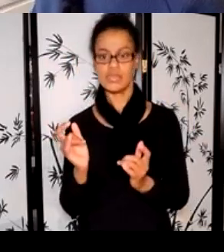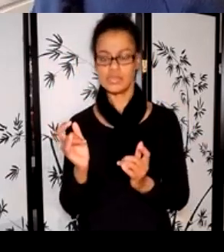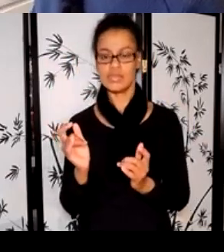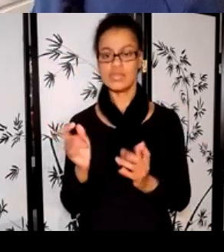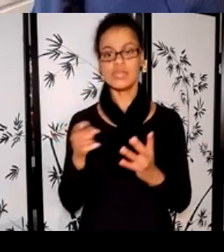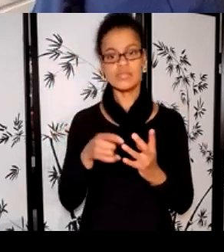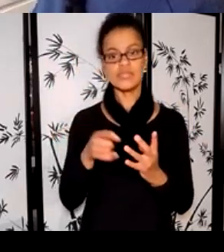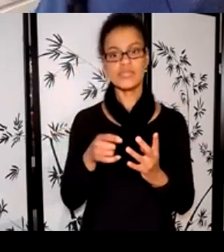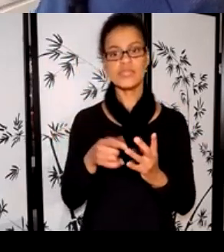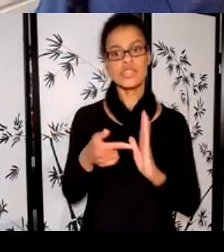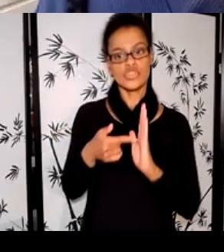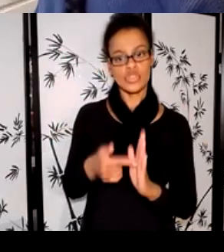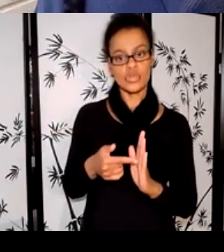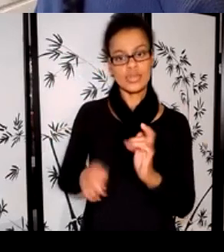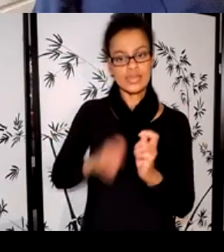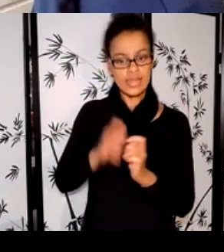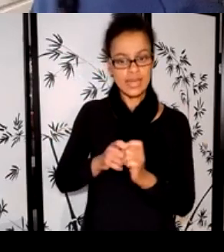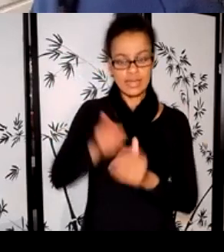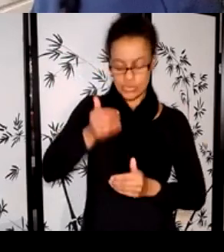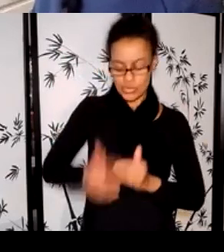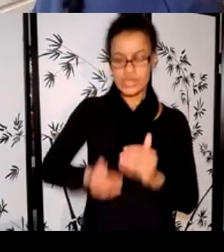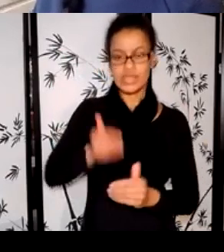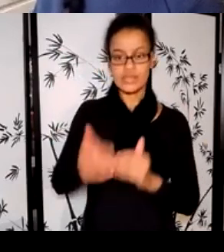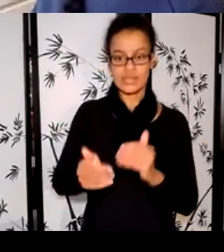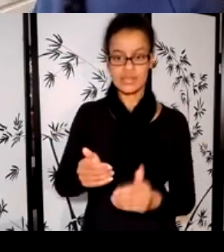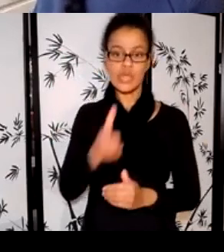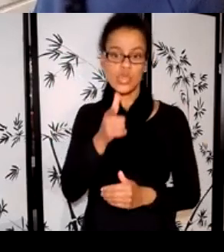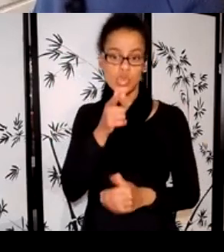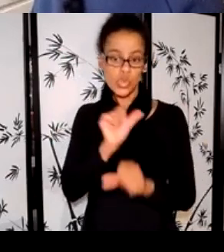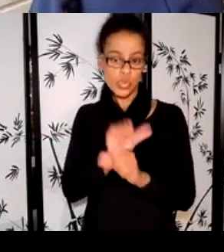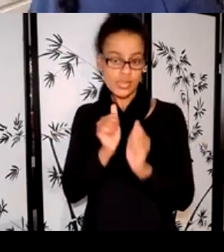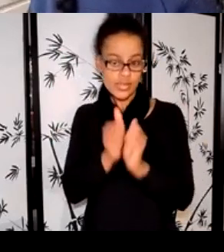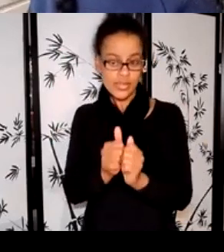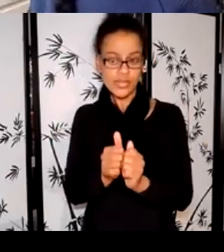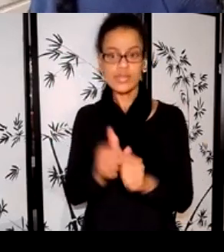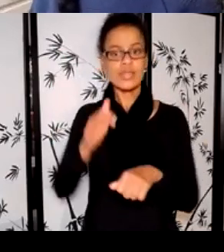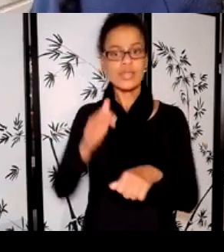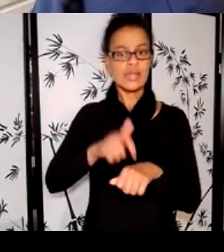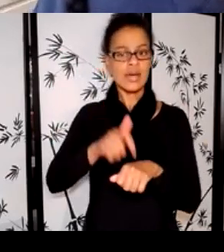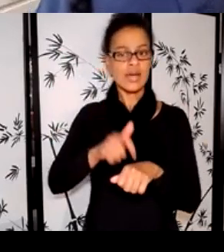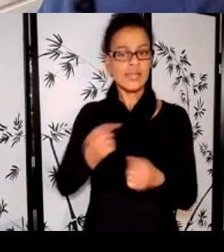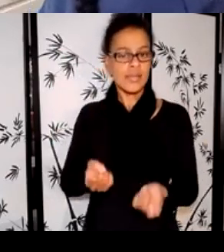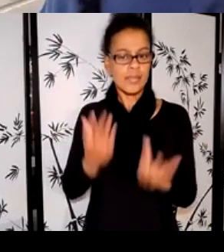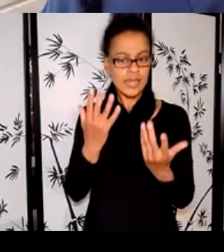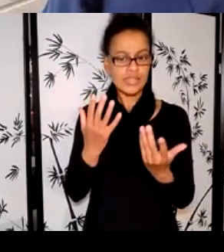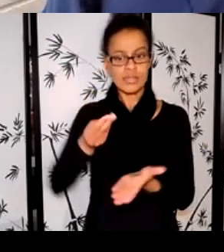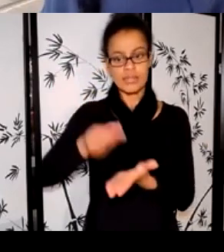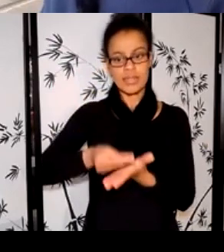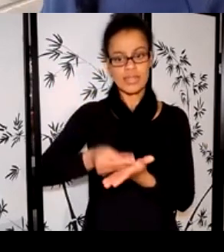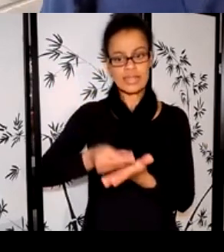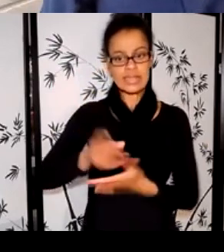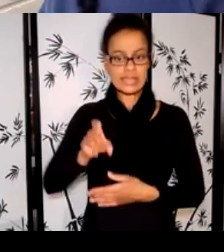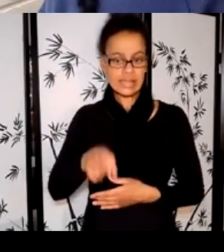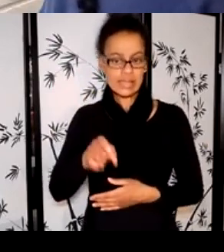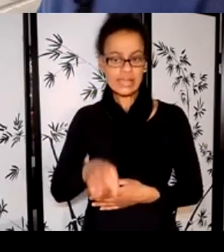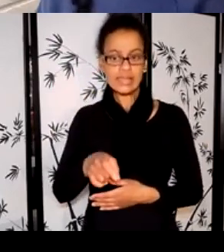will work with them, what it will cost, how much time it will take, and what tasks and activities are required. You want to show